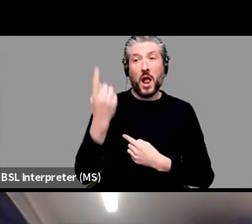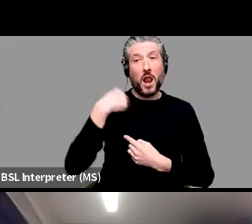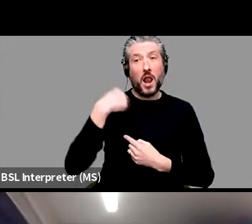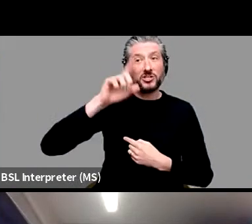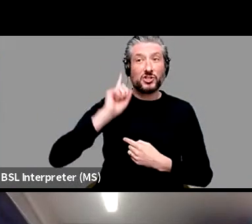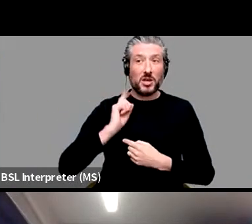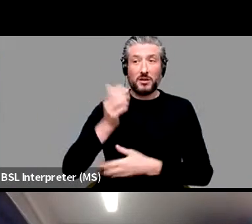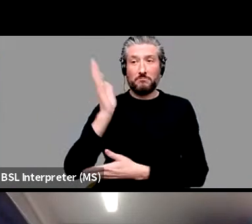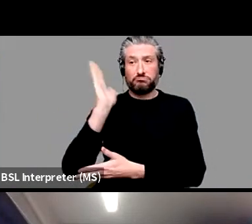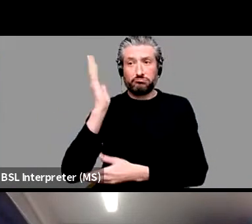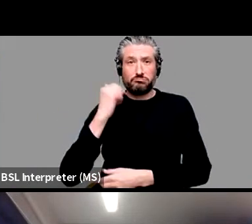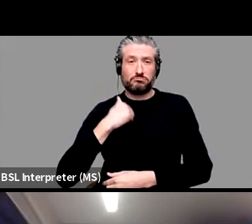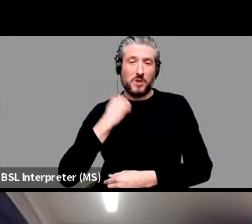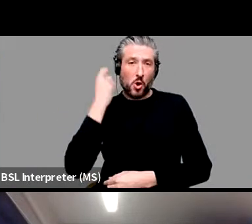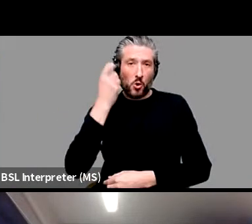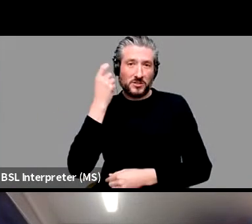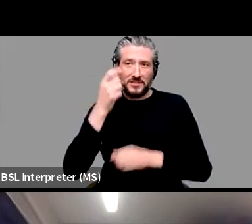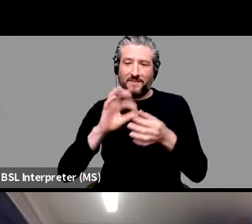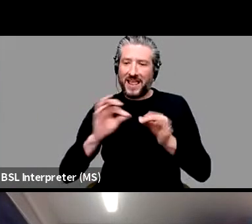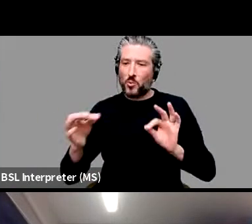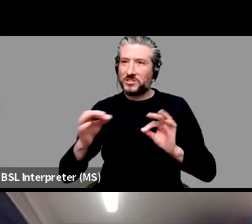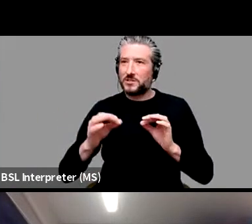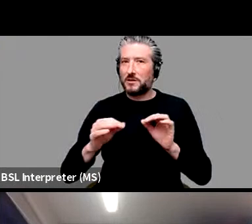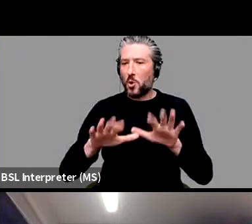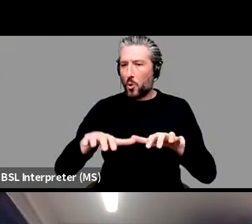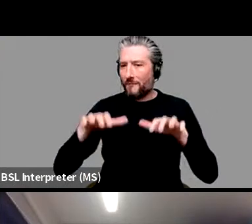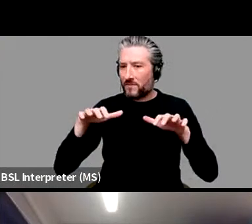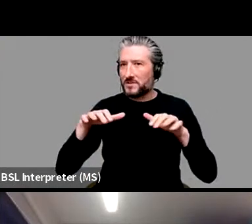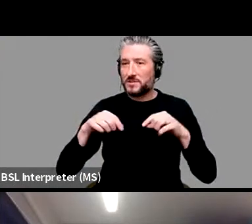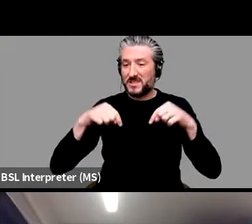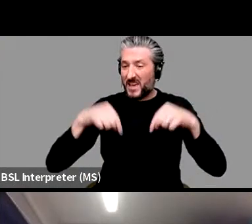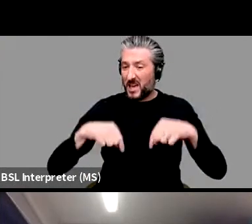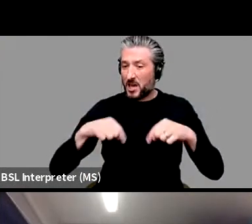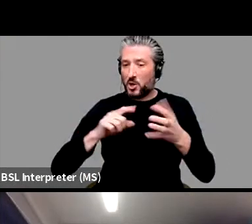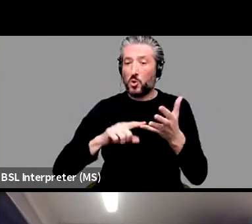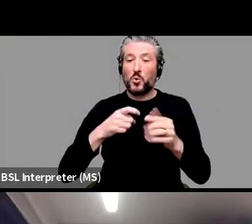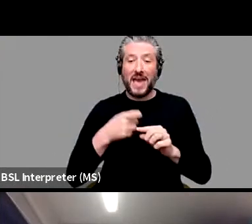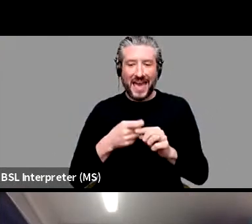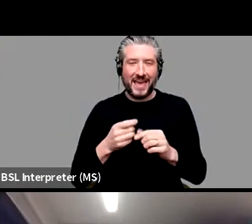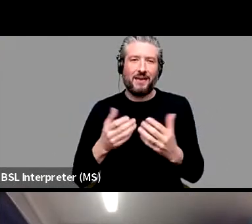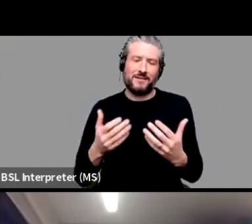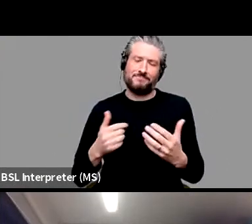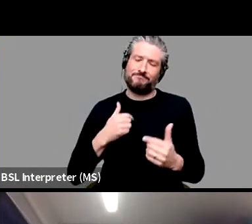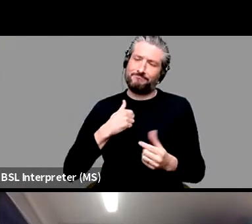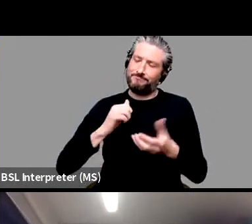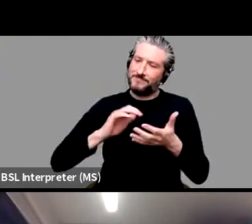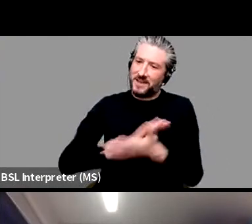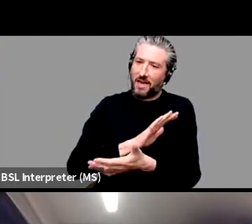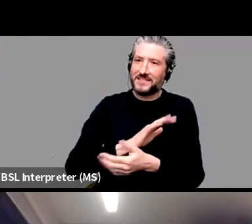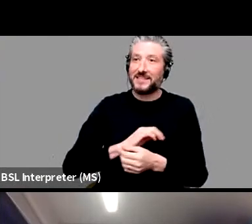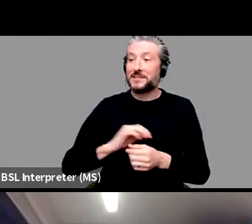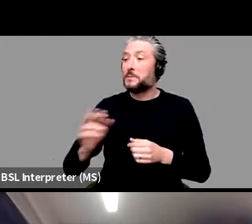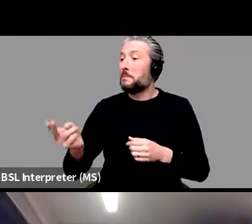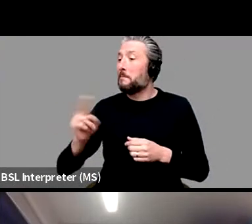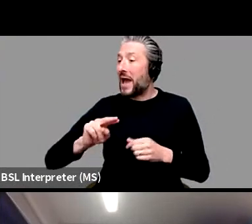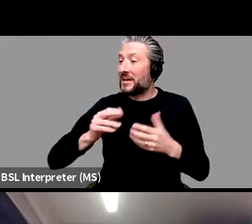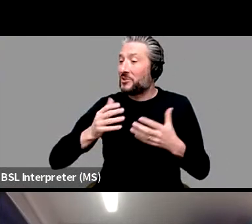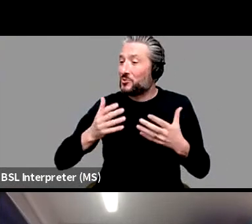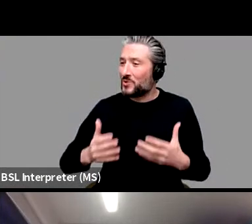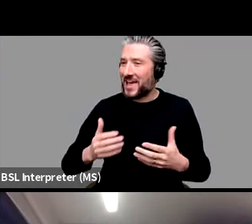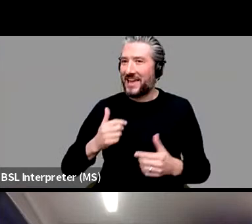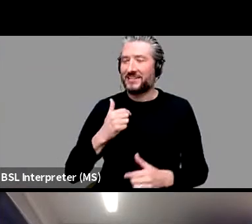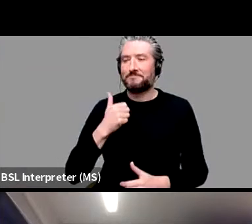linguistics conference here in the United Kingdom. And we're really very happy to have her back and an honor to have her here